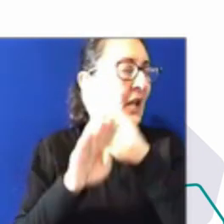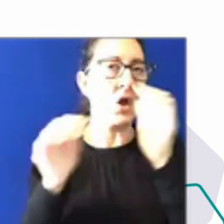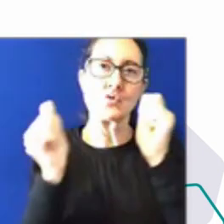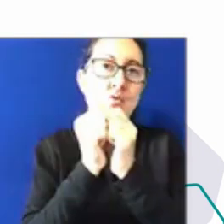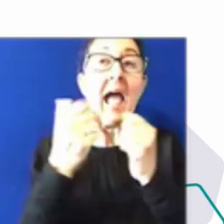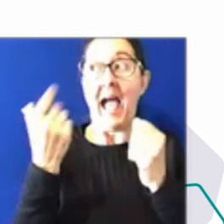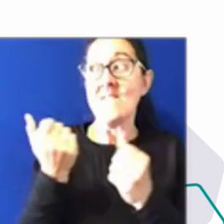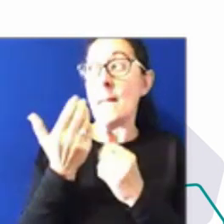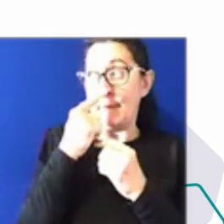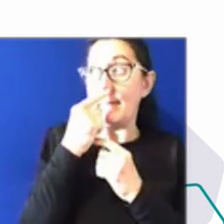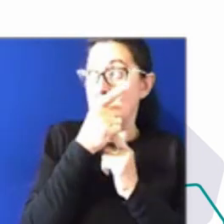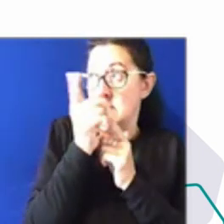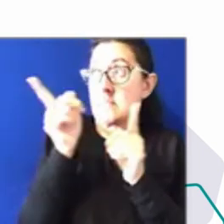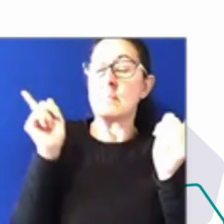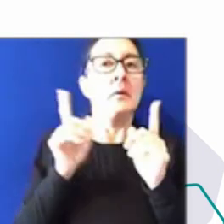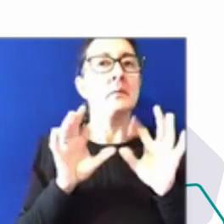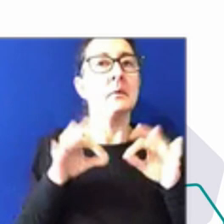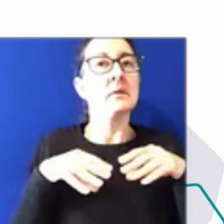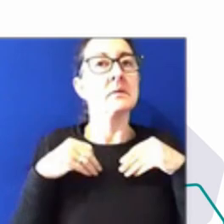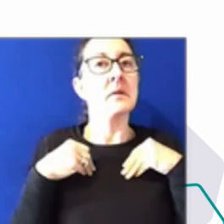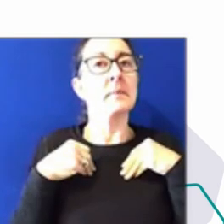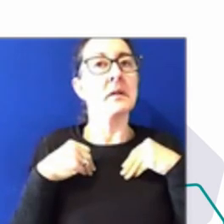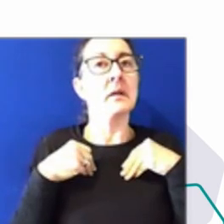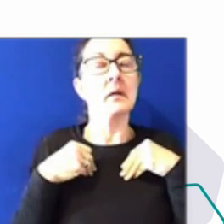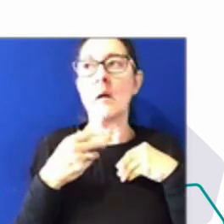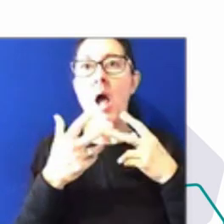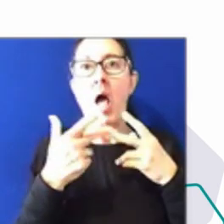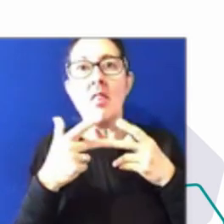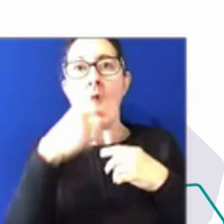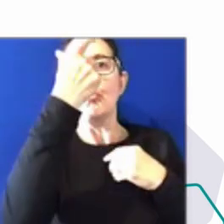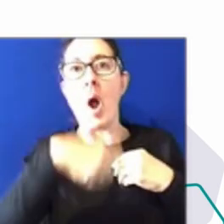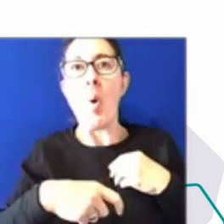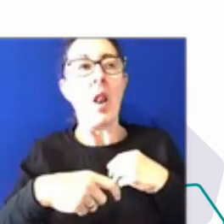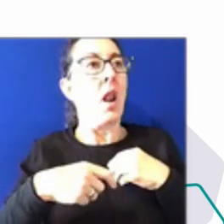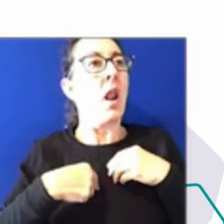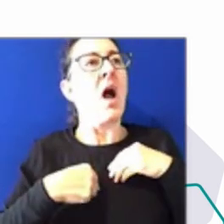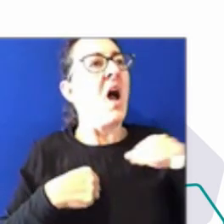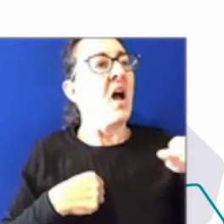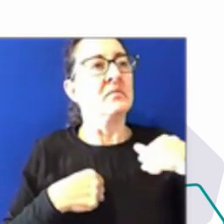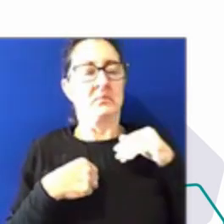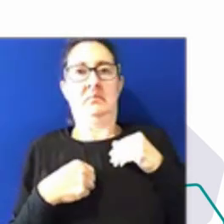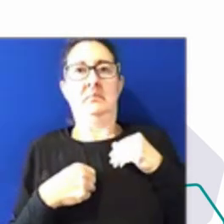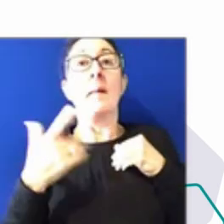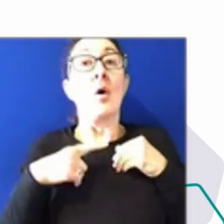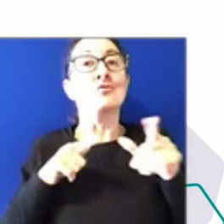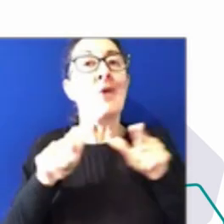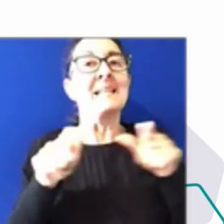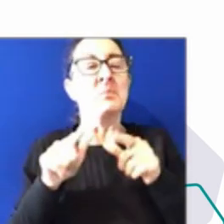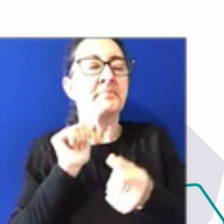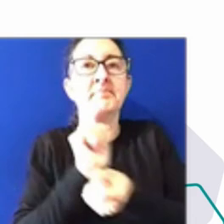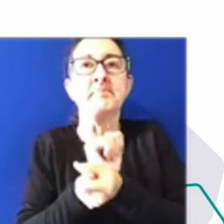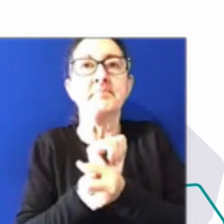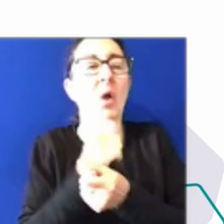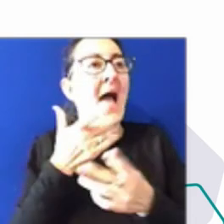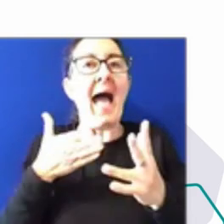roles because of the challenges of either transport or access to buildings or things like that. And we just need to look at how we're